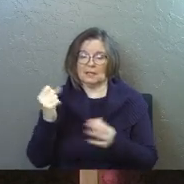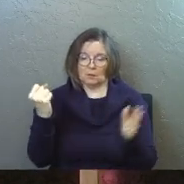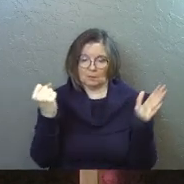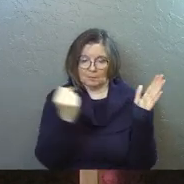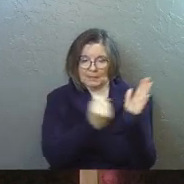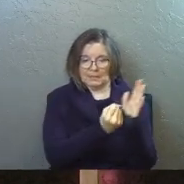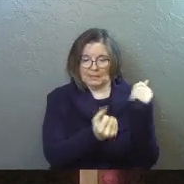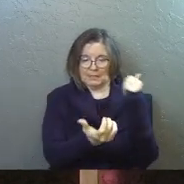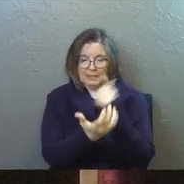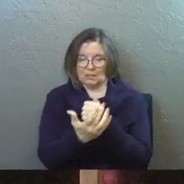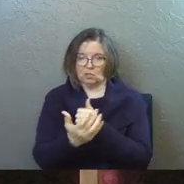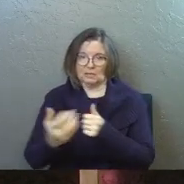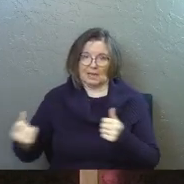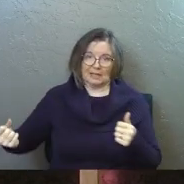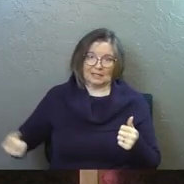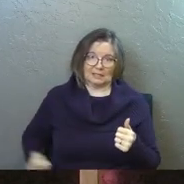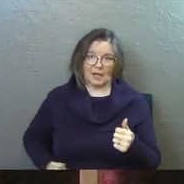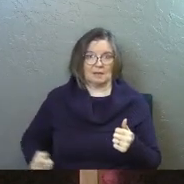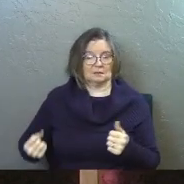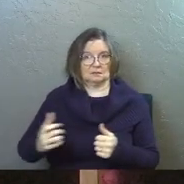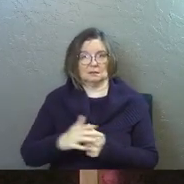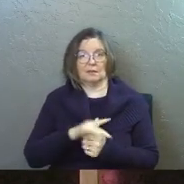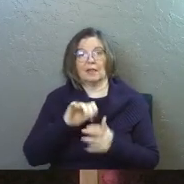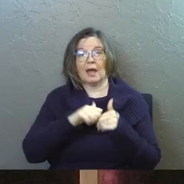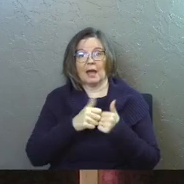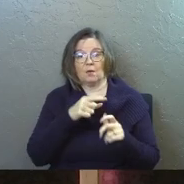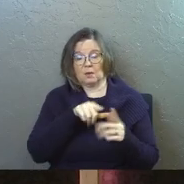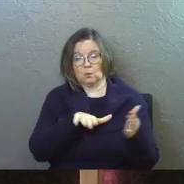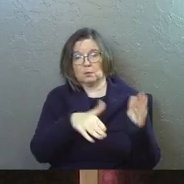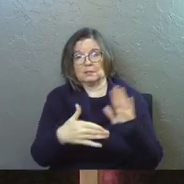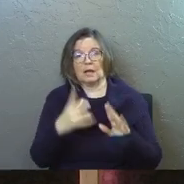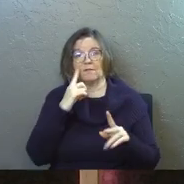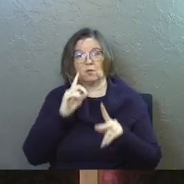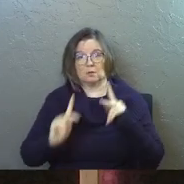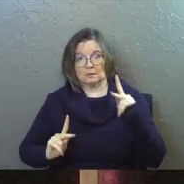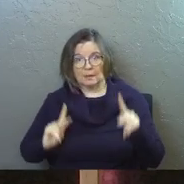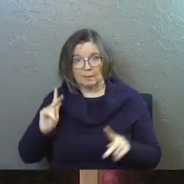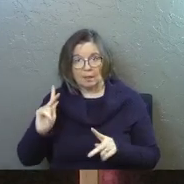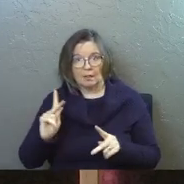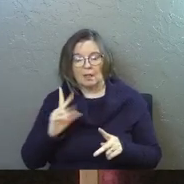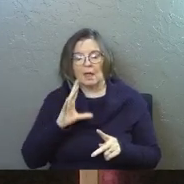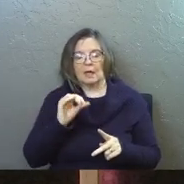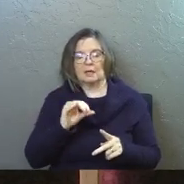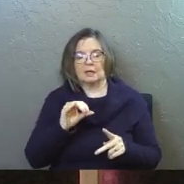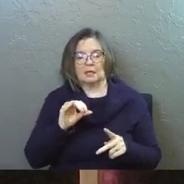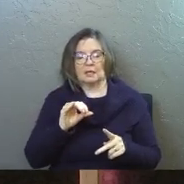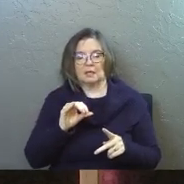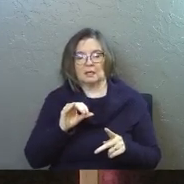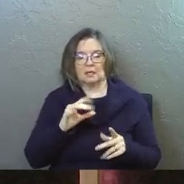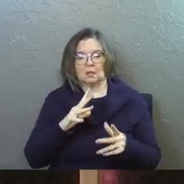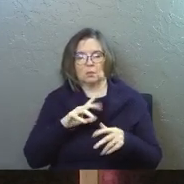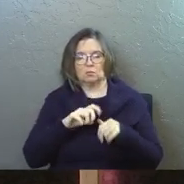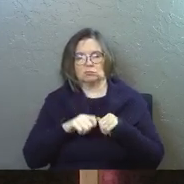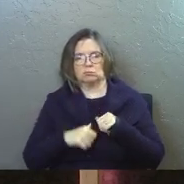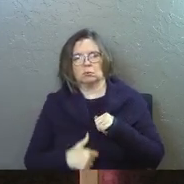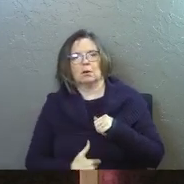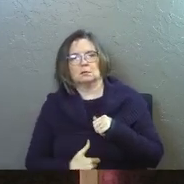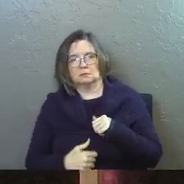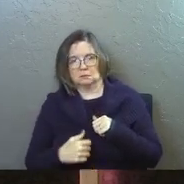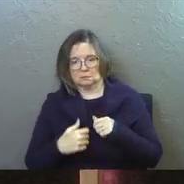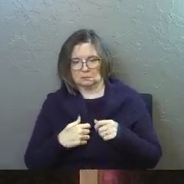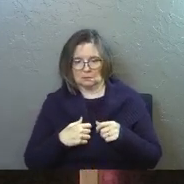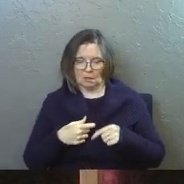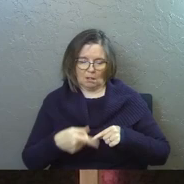pierced in the hands and in the side. That's how he would die for his people. And he was crushed for our iniquities. The